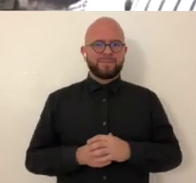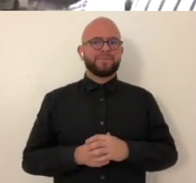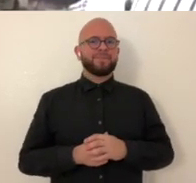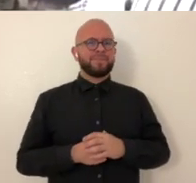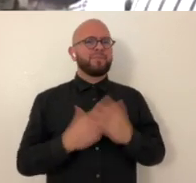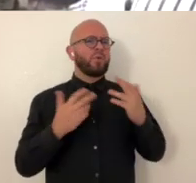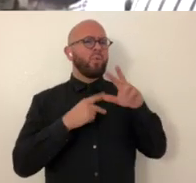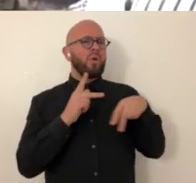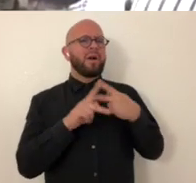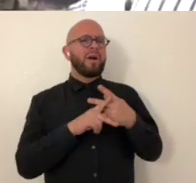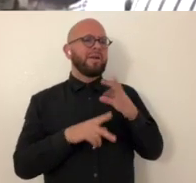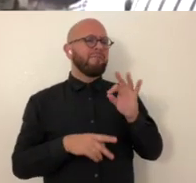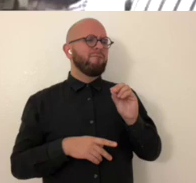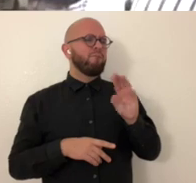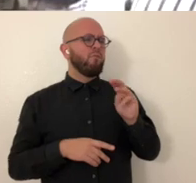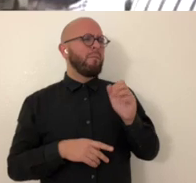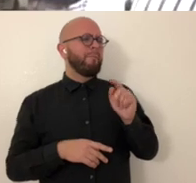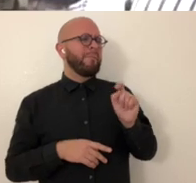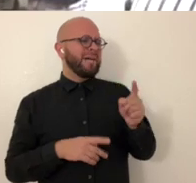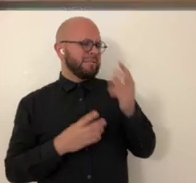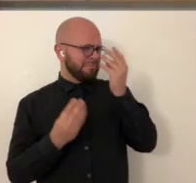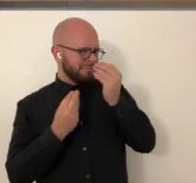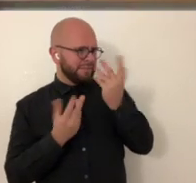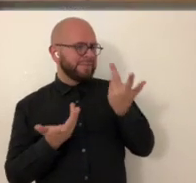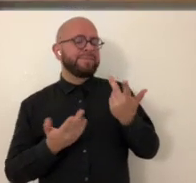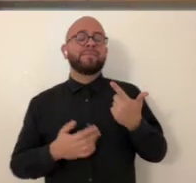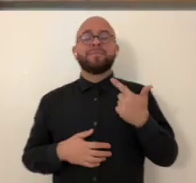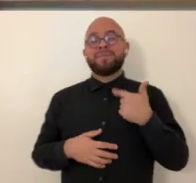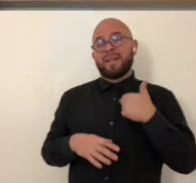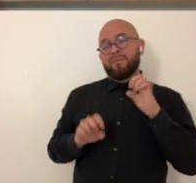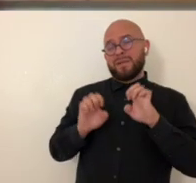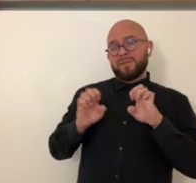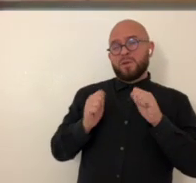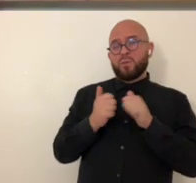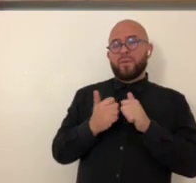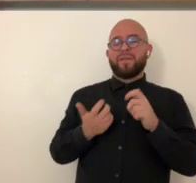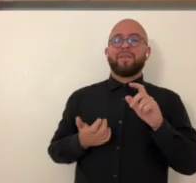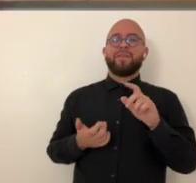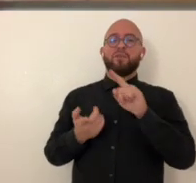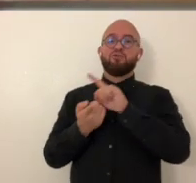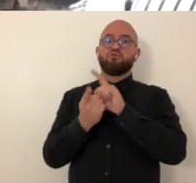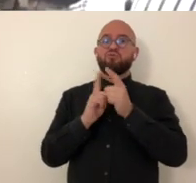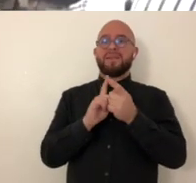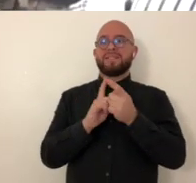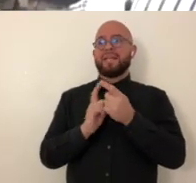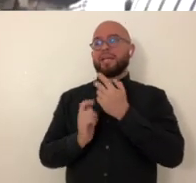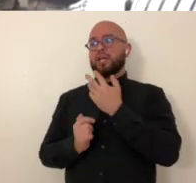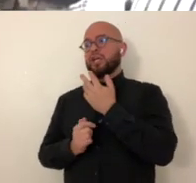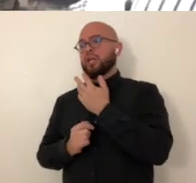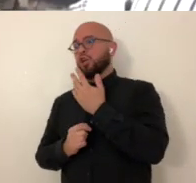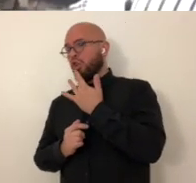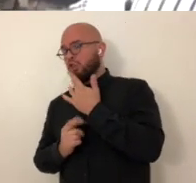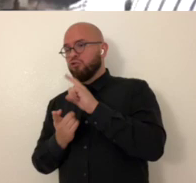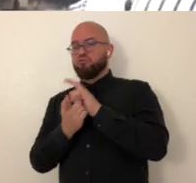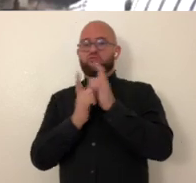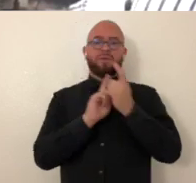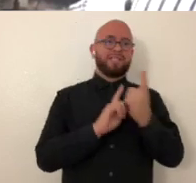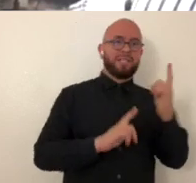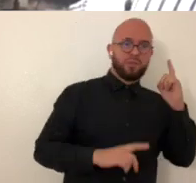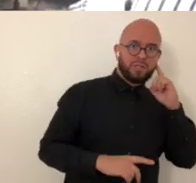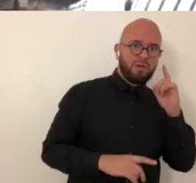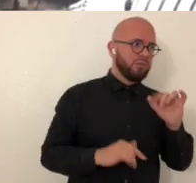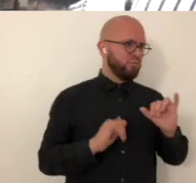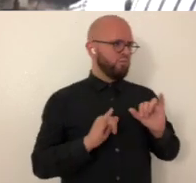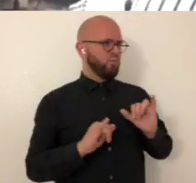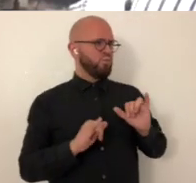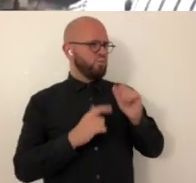and that comes in a lot formats um yeah what kinds of formats are you wanting sure one thing i've been experimenting with is